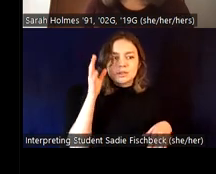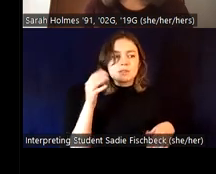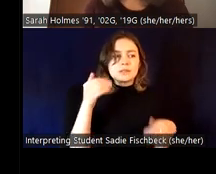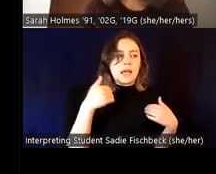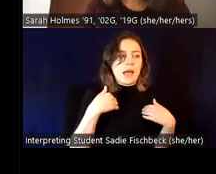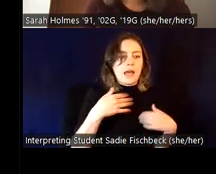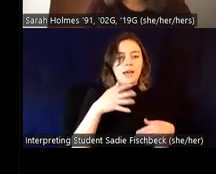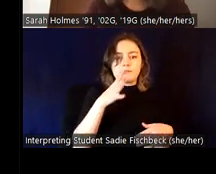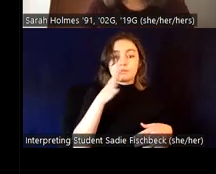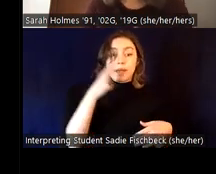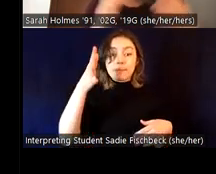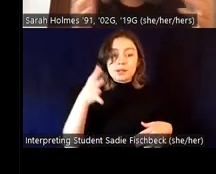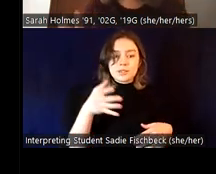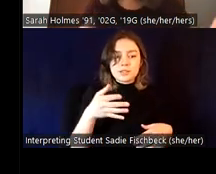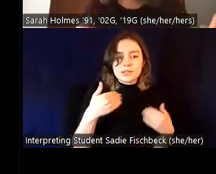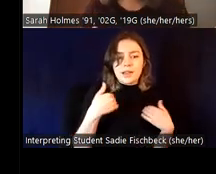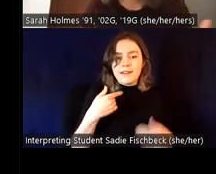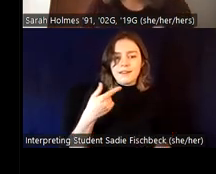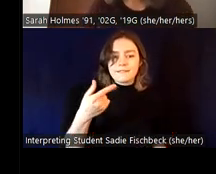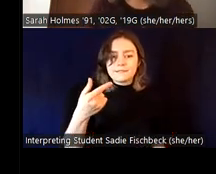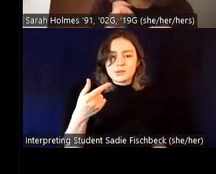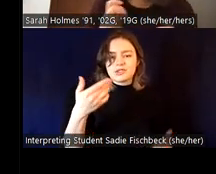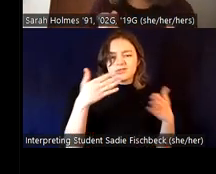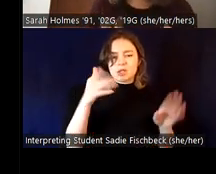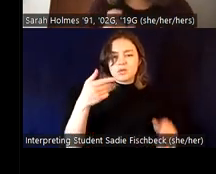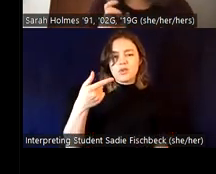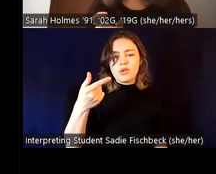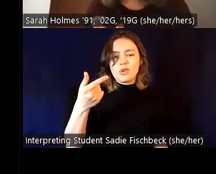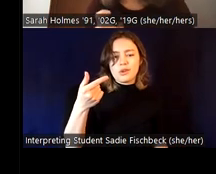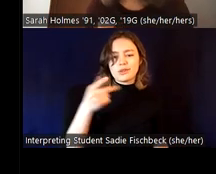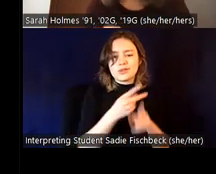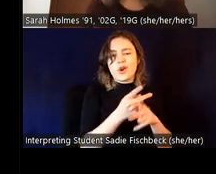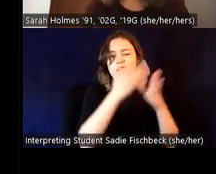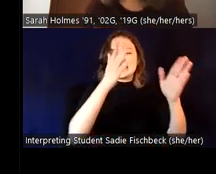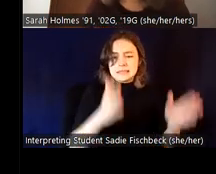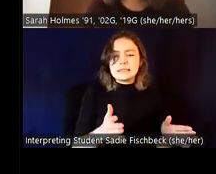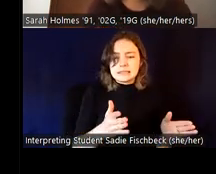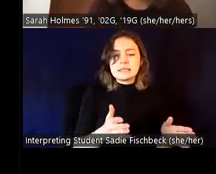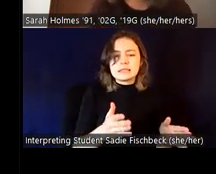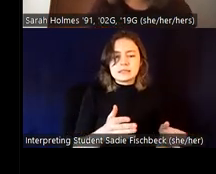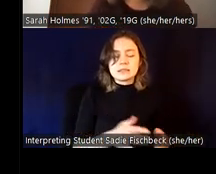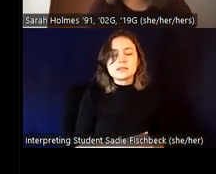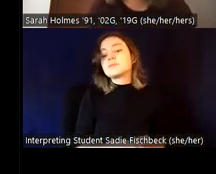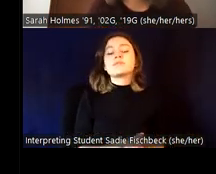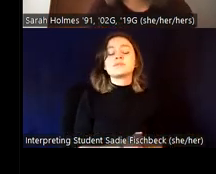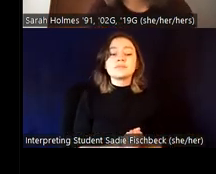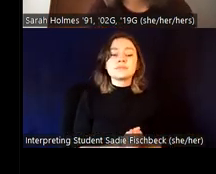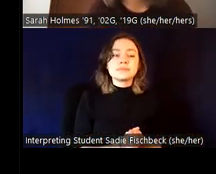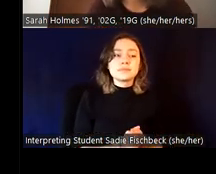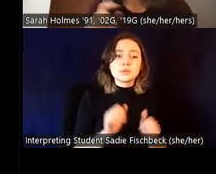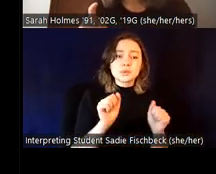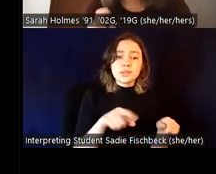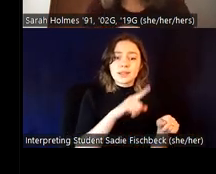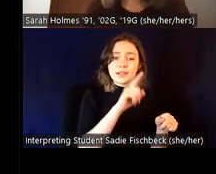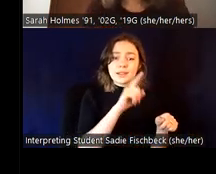foster parents, guardians, other folks at home. So there's lots of ways without using gender to ask or to indicate this, this sort of